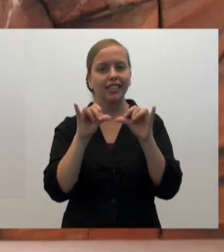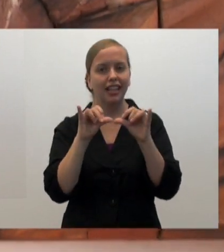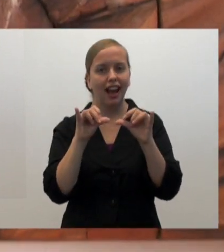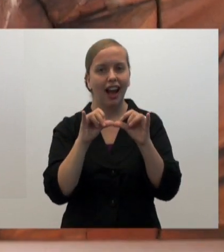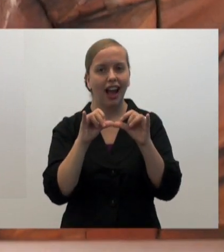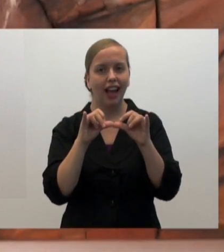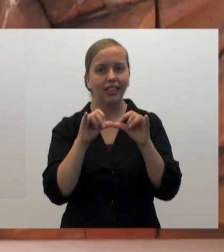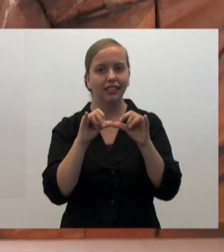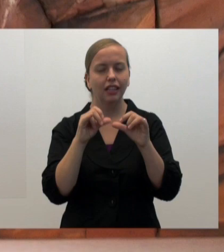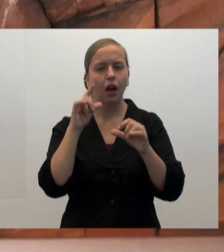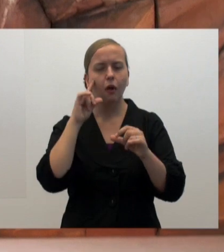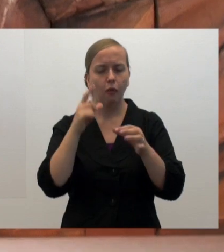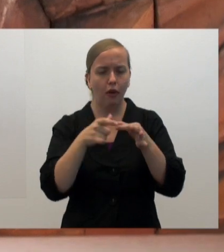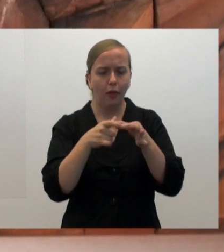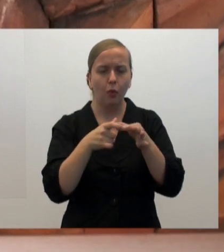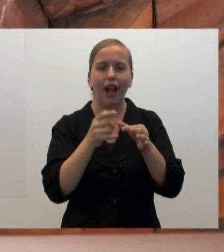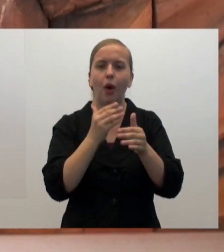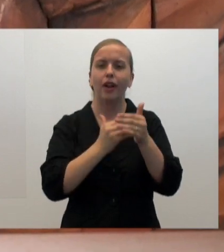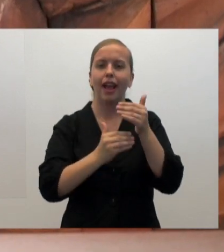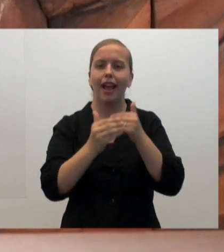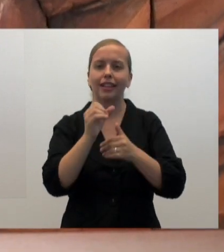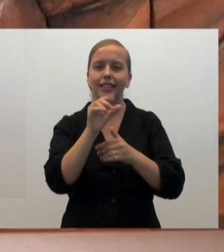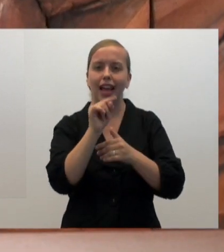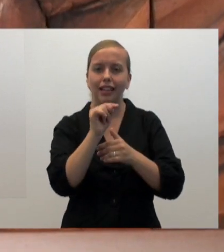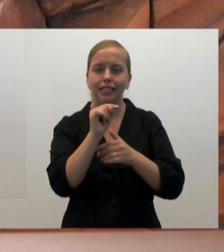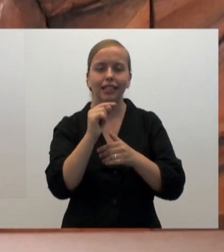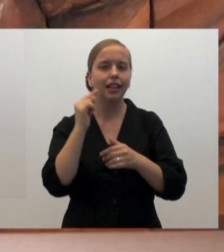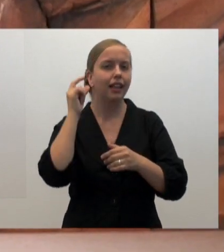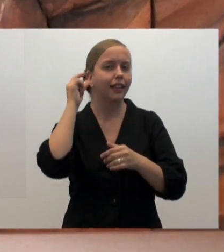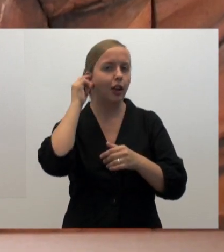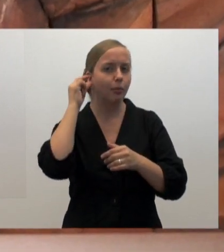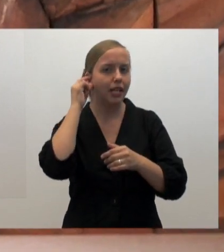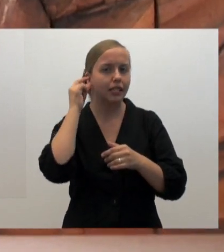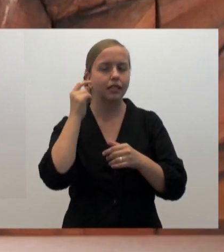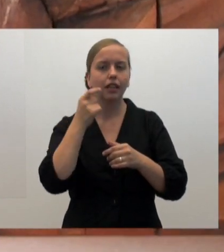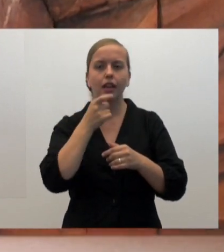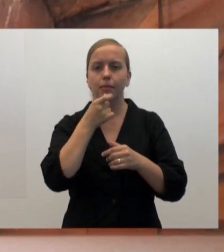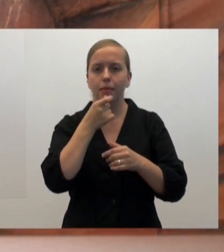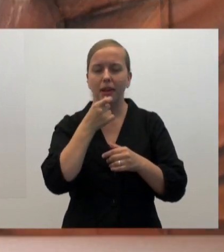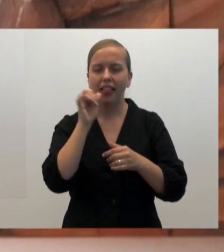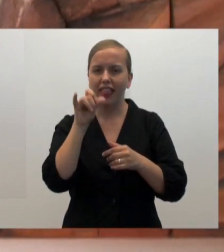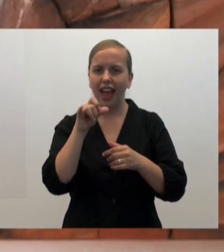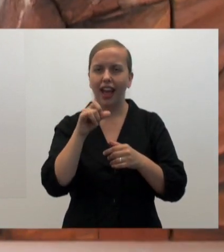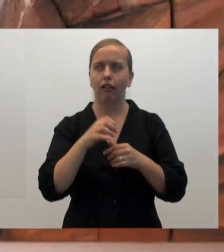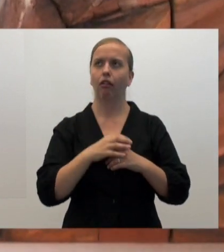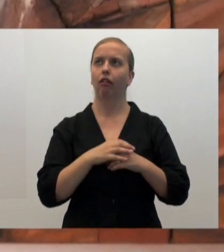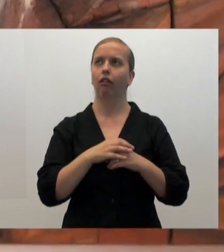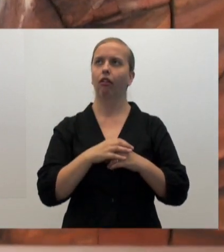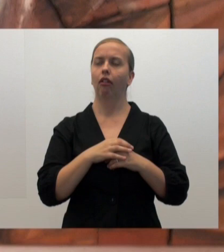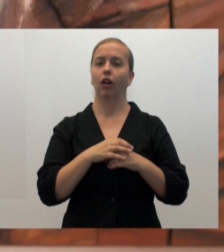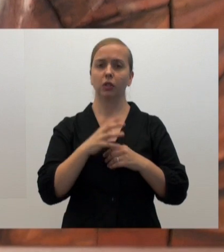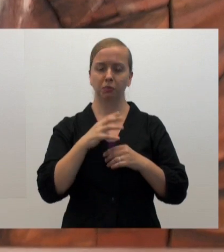about the right size for the round, you know, handset earpiece and mouthpiece. So we stuck a